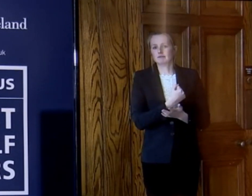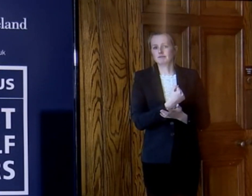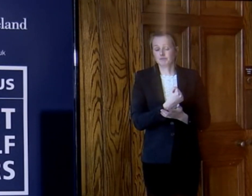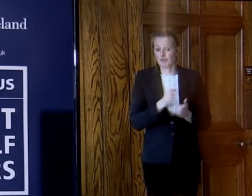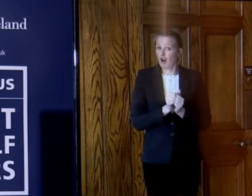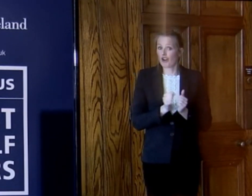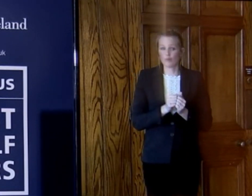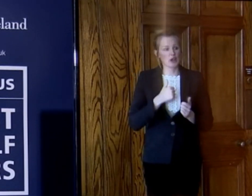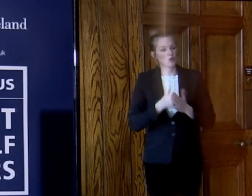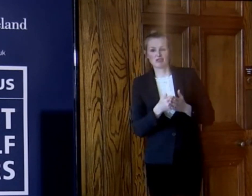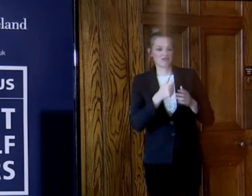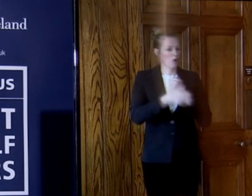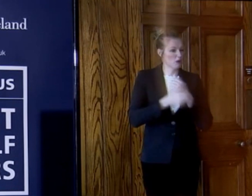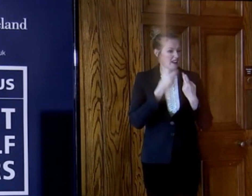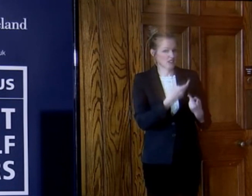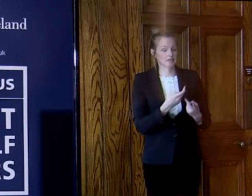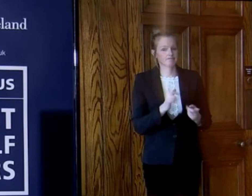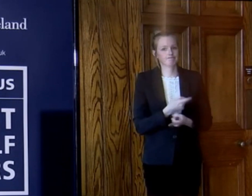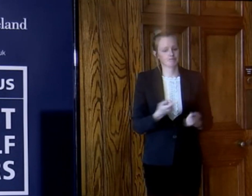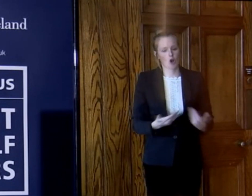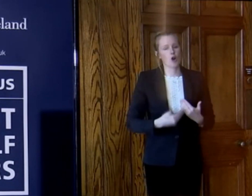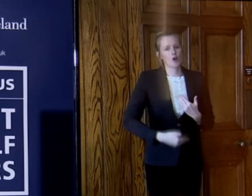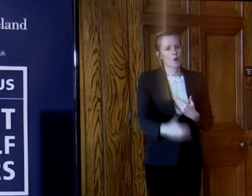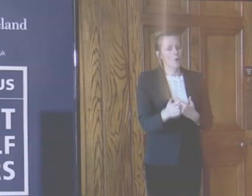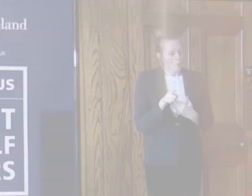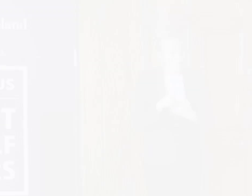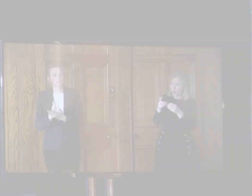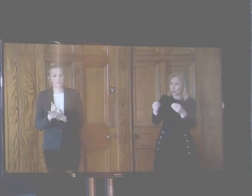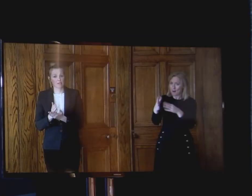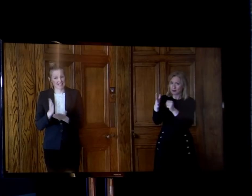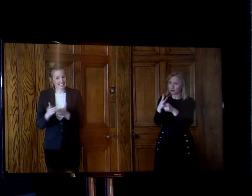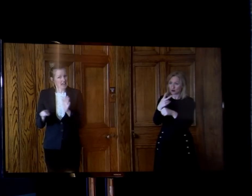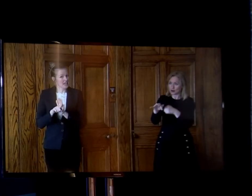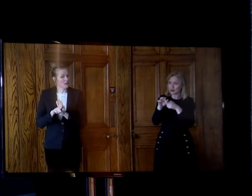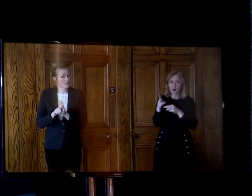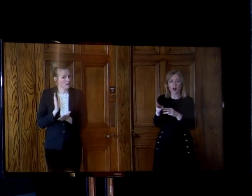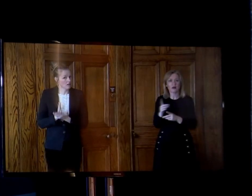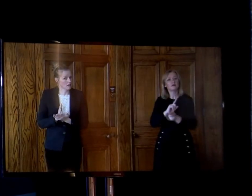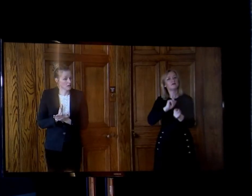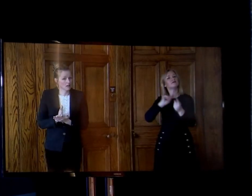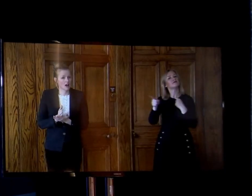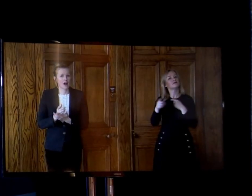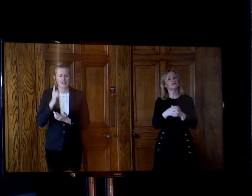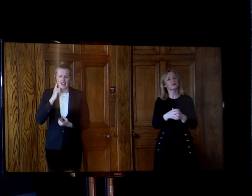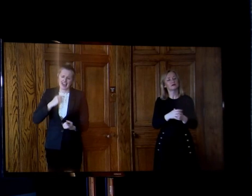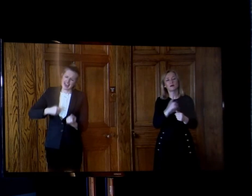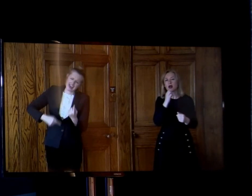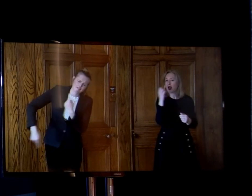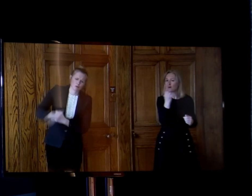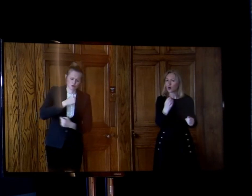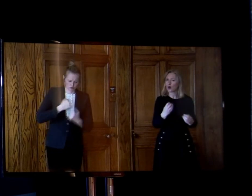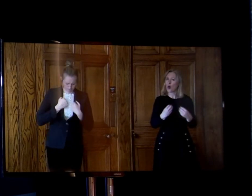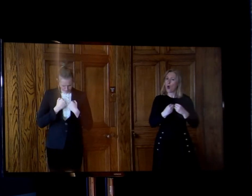comprehend but these are necessary decisions in this difficult time that we are now in. I think that everybody should ask themselves this question,